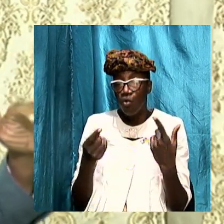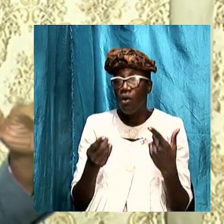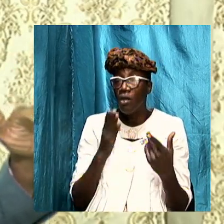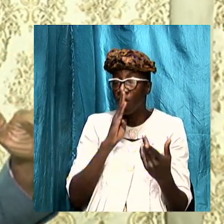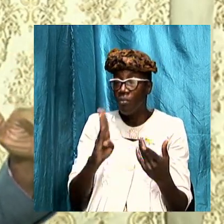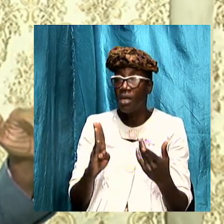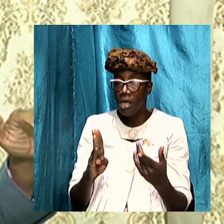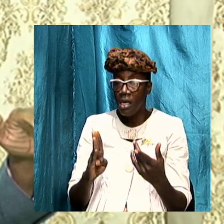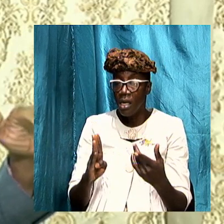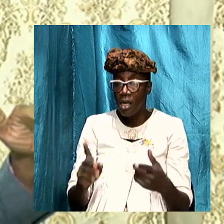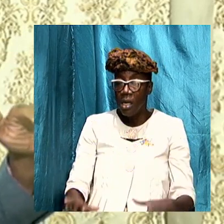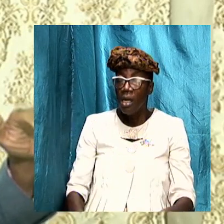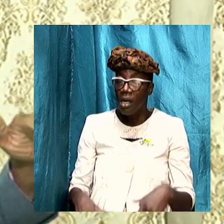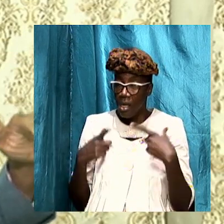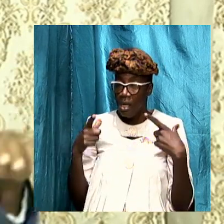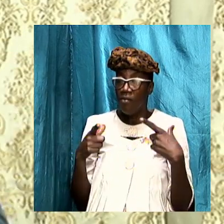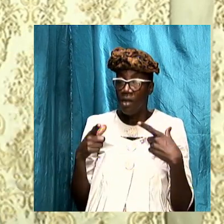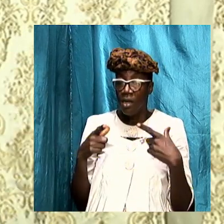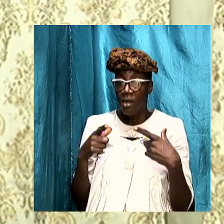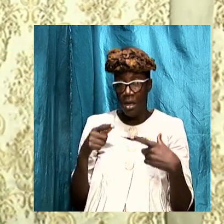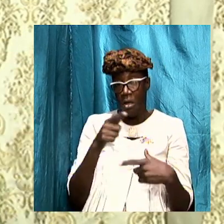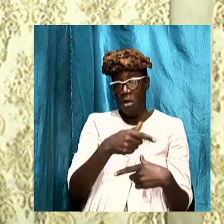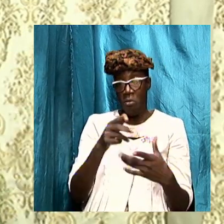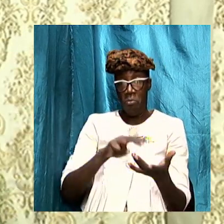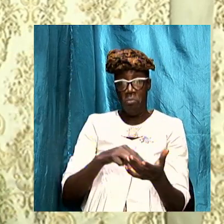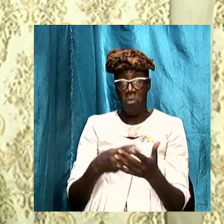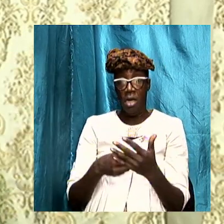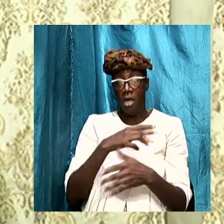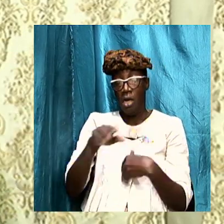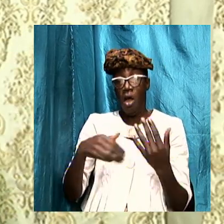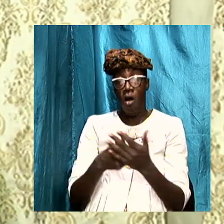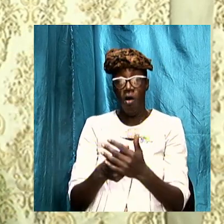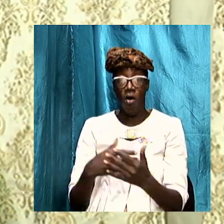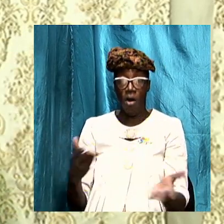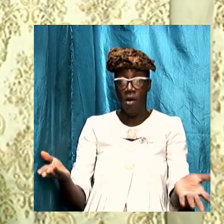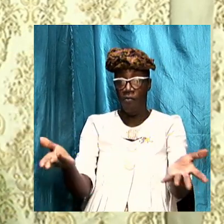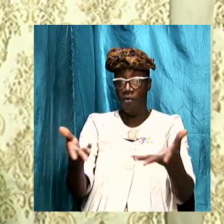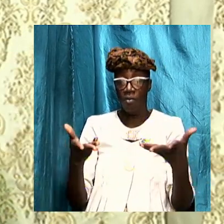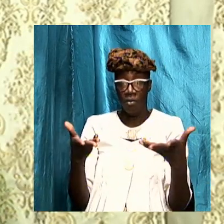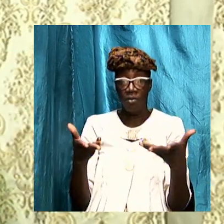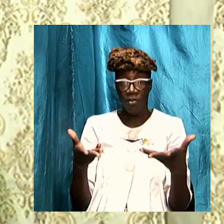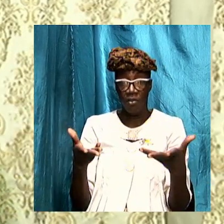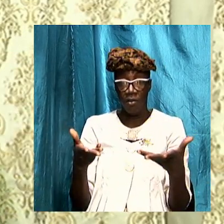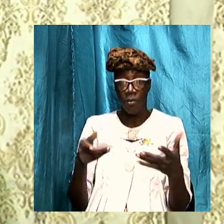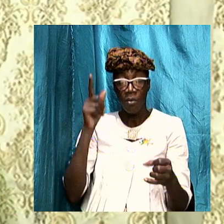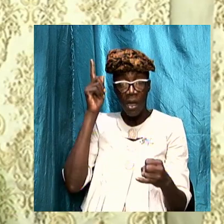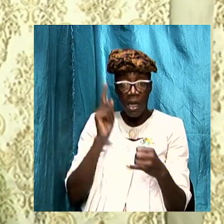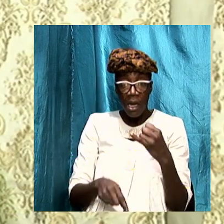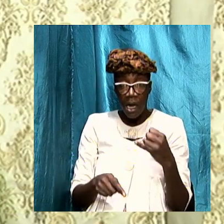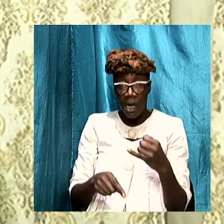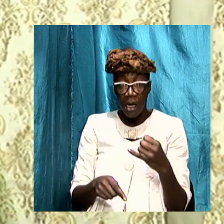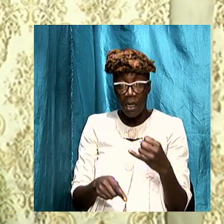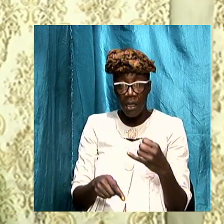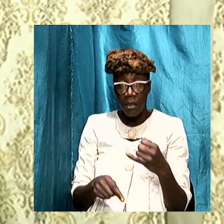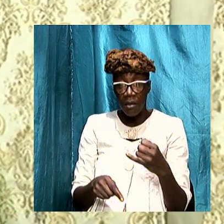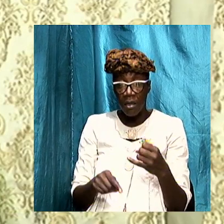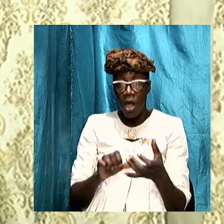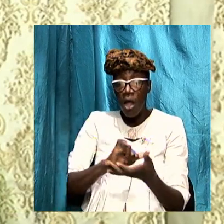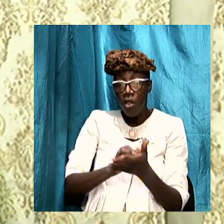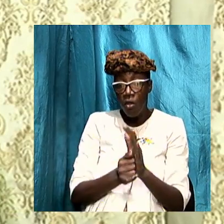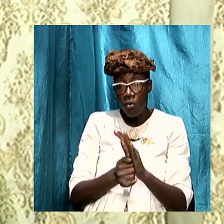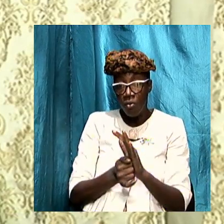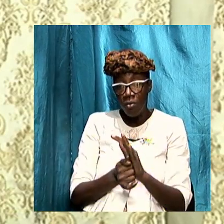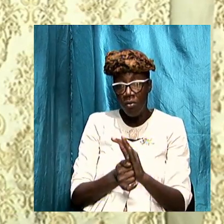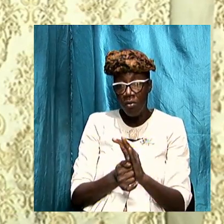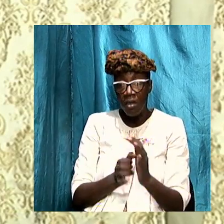existing which is all of us it the final state as in those that will be in eternity with